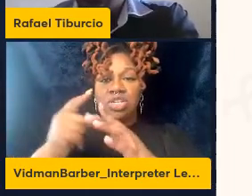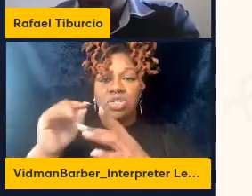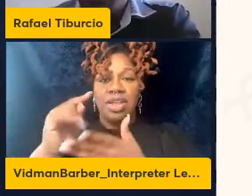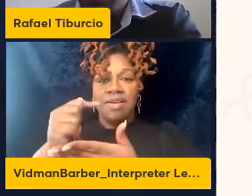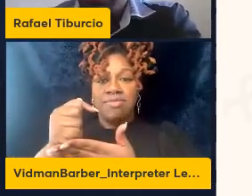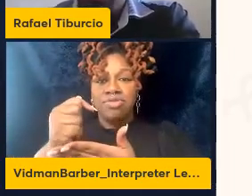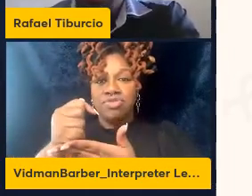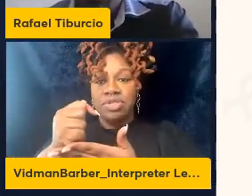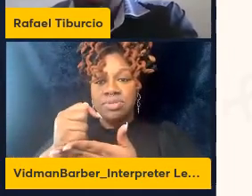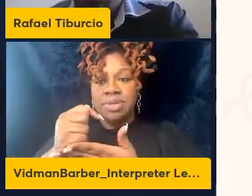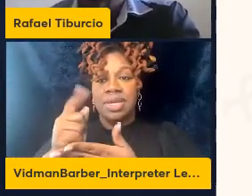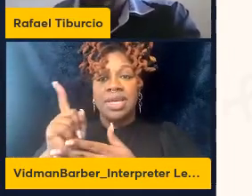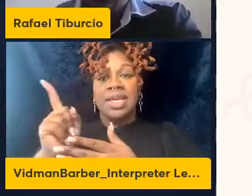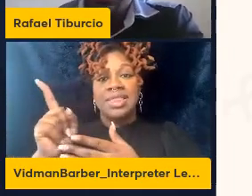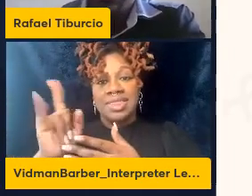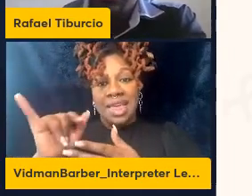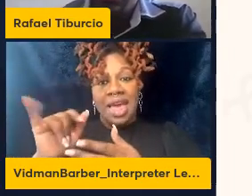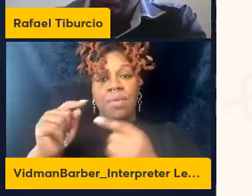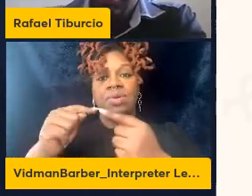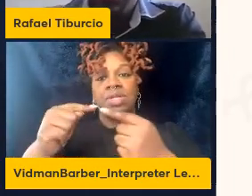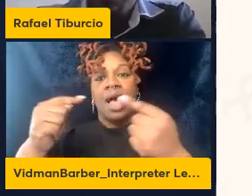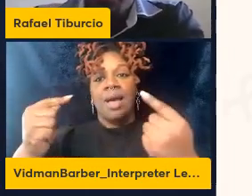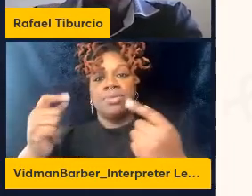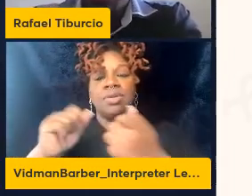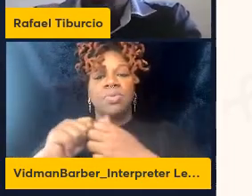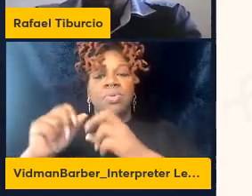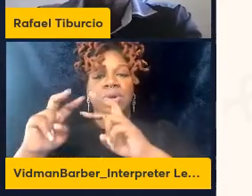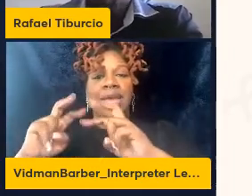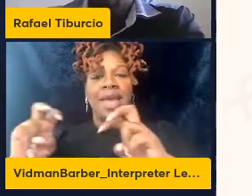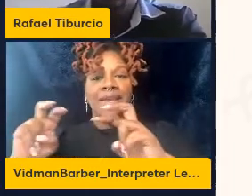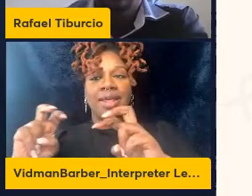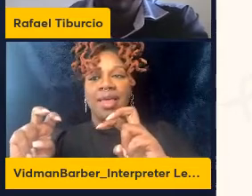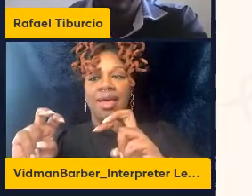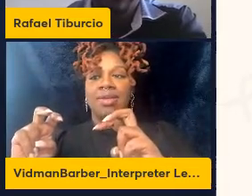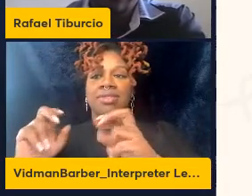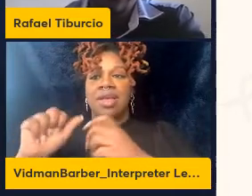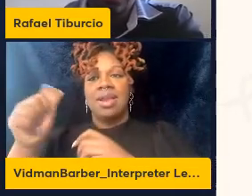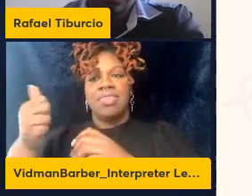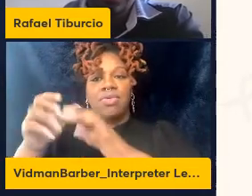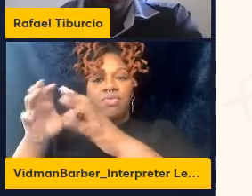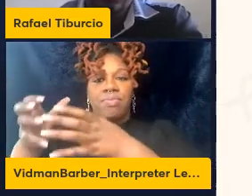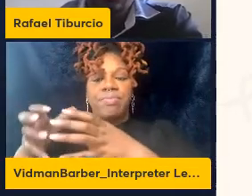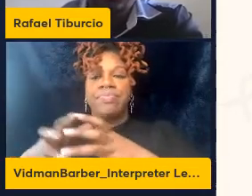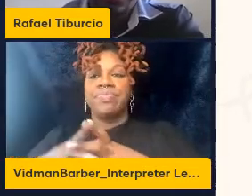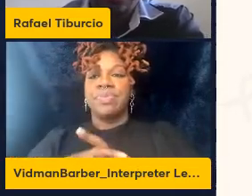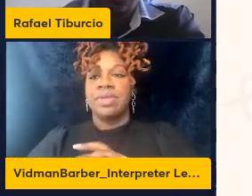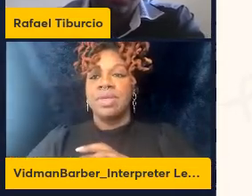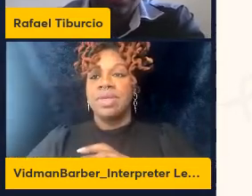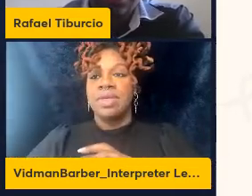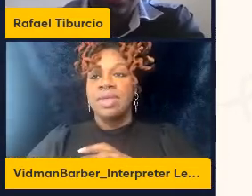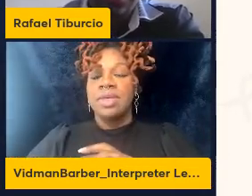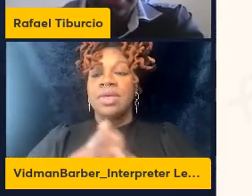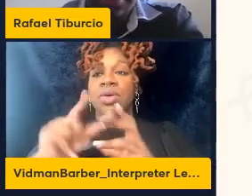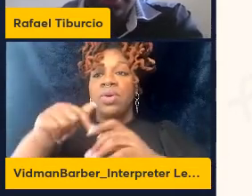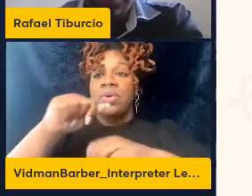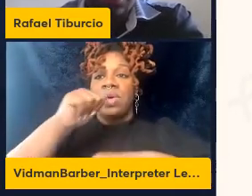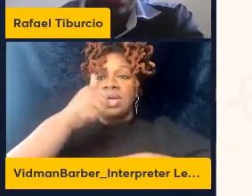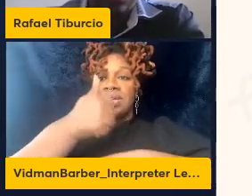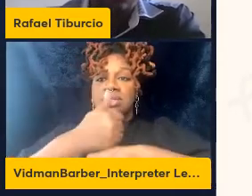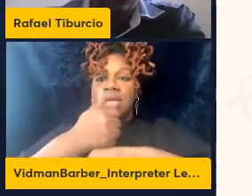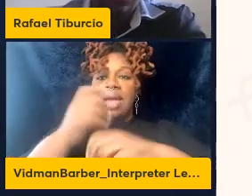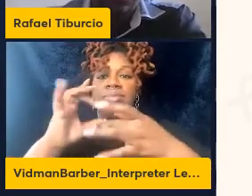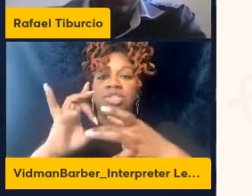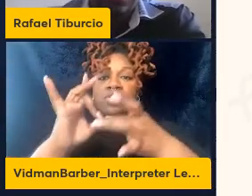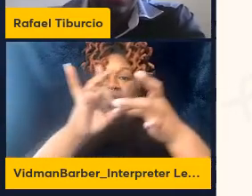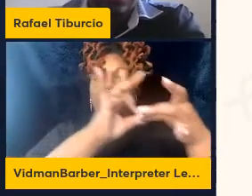this was the opposite when we are analyzing the naive population and we established correlations